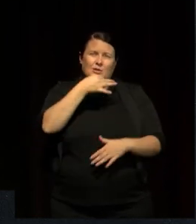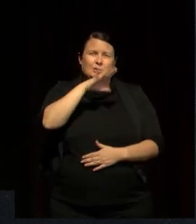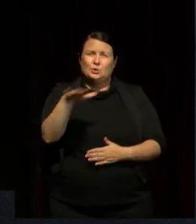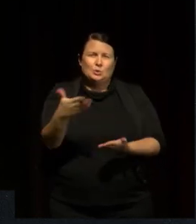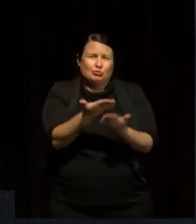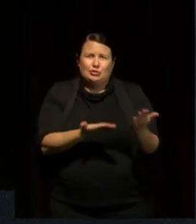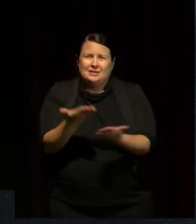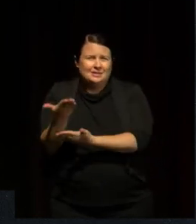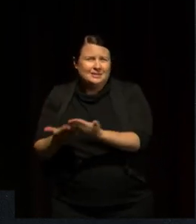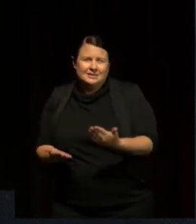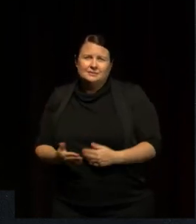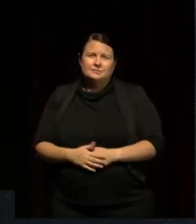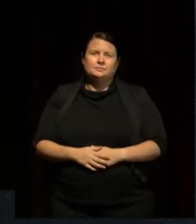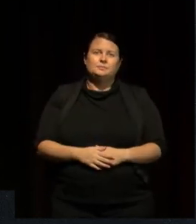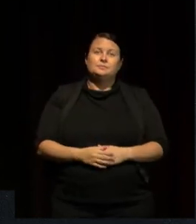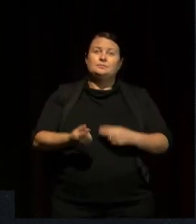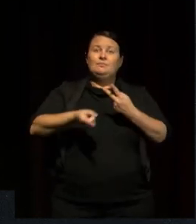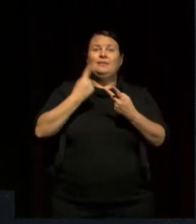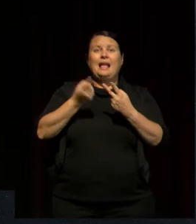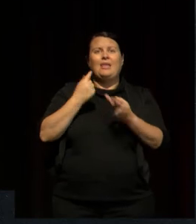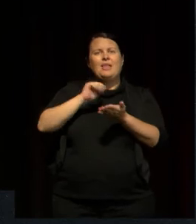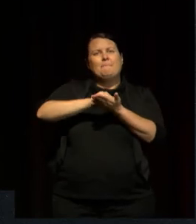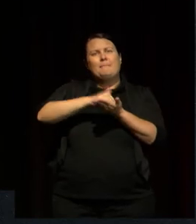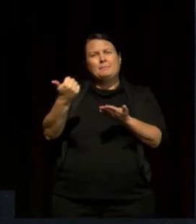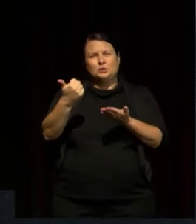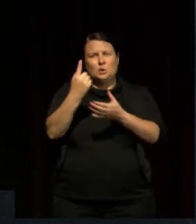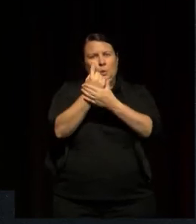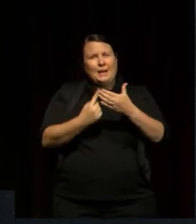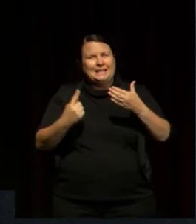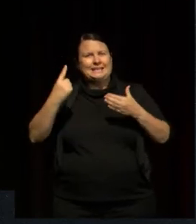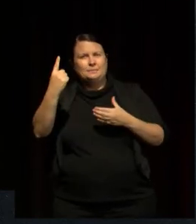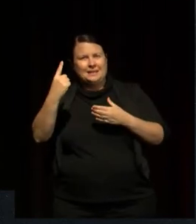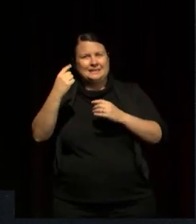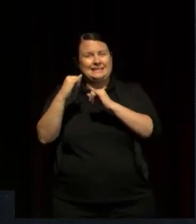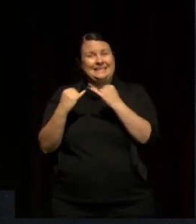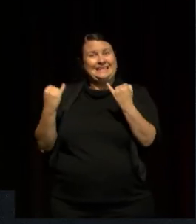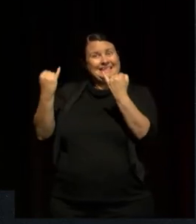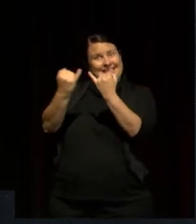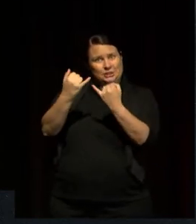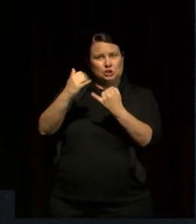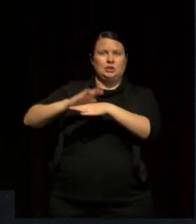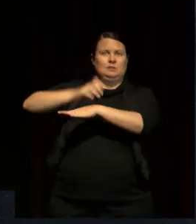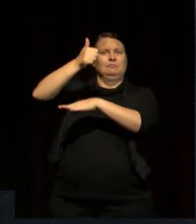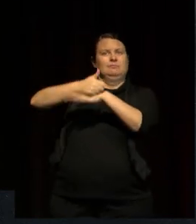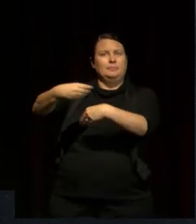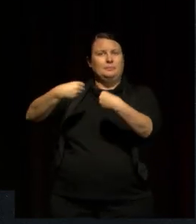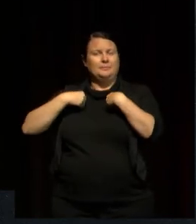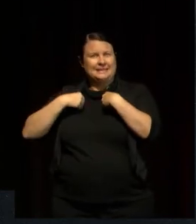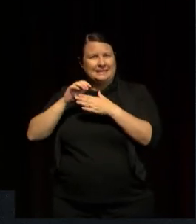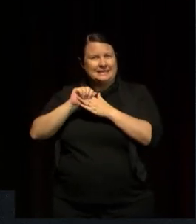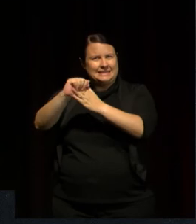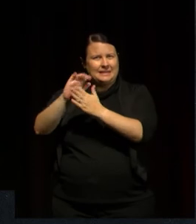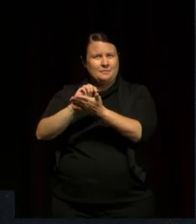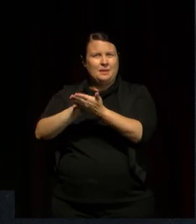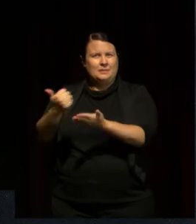other publishers who were the independent Indigenous led publishers or